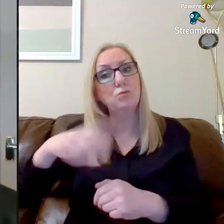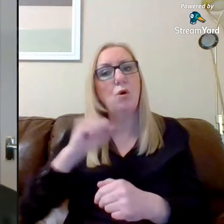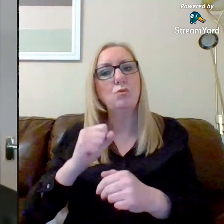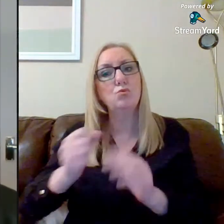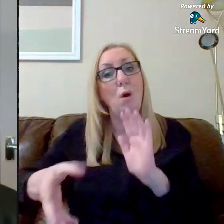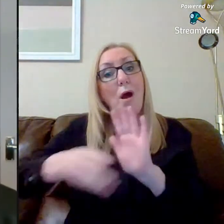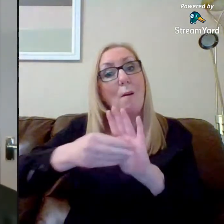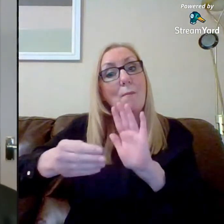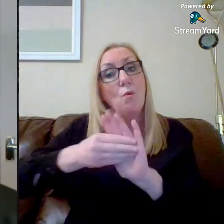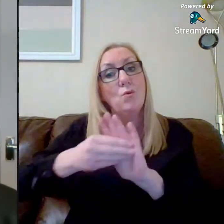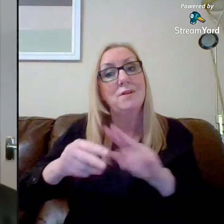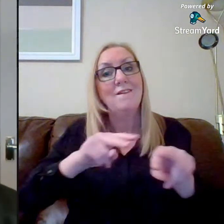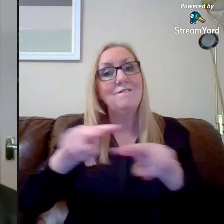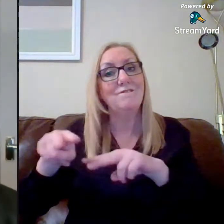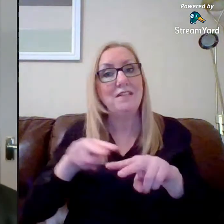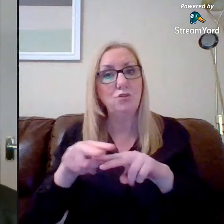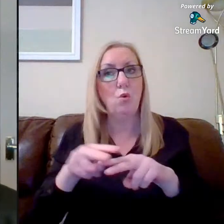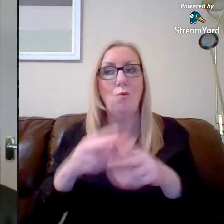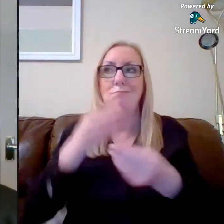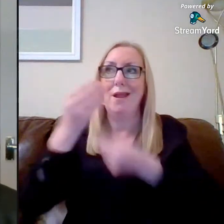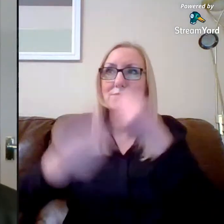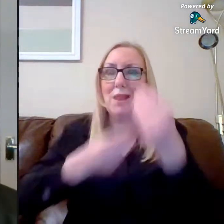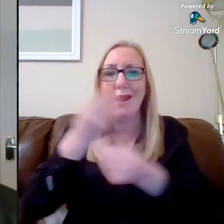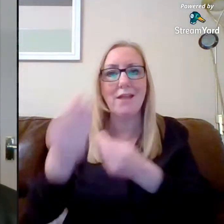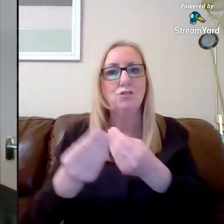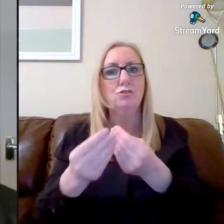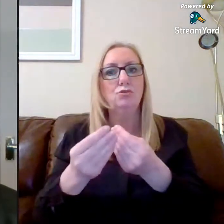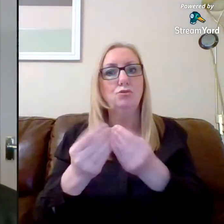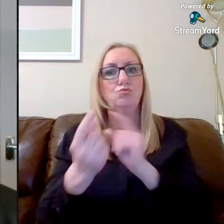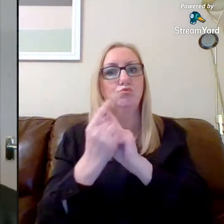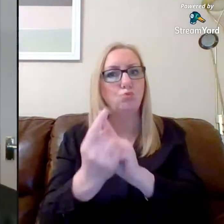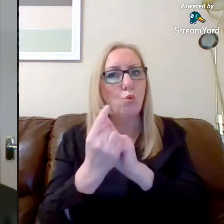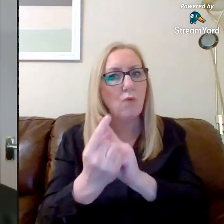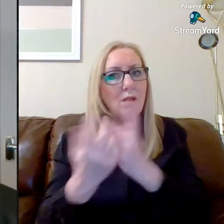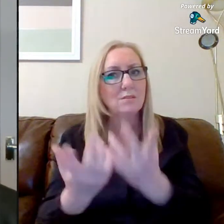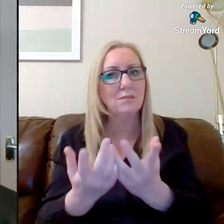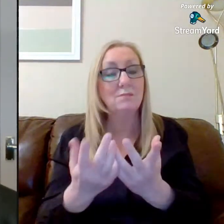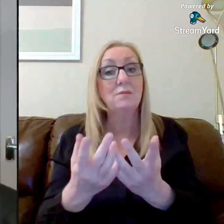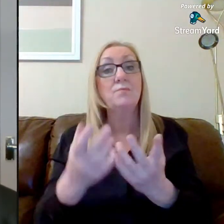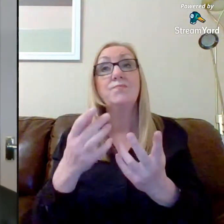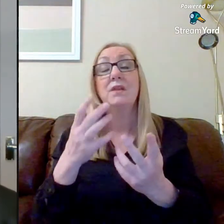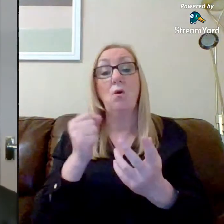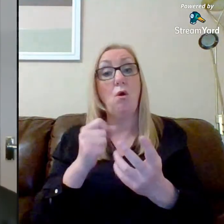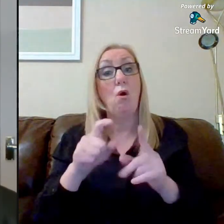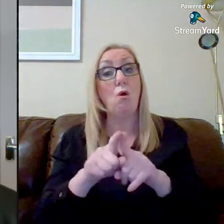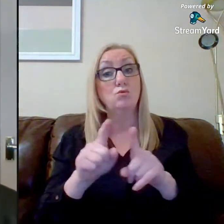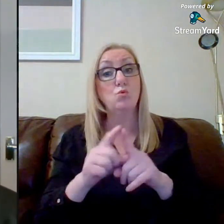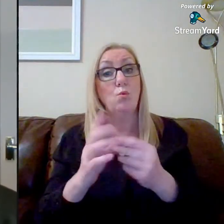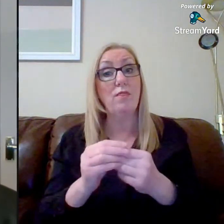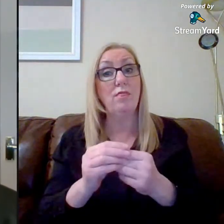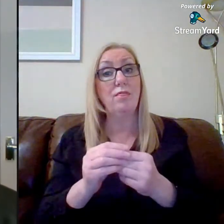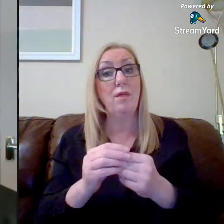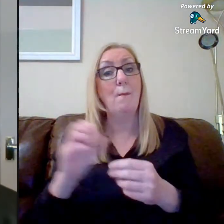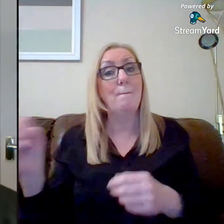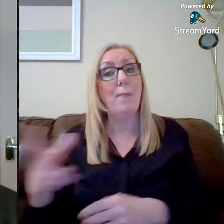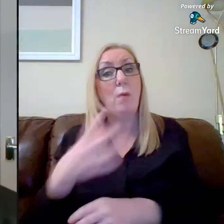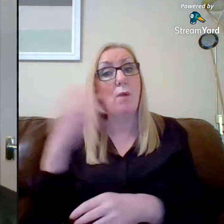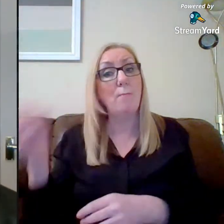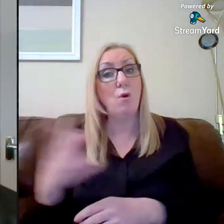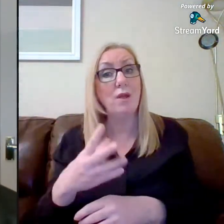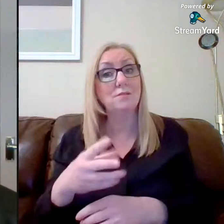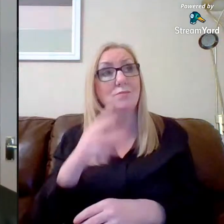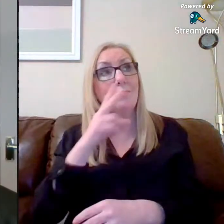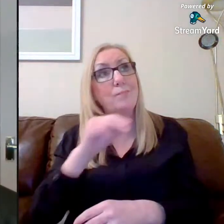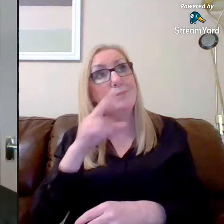explanations and tutorials and narrated PowerPoints with their audio description over the top of it, all in an attempt to